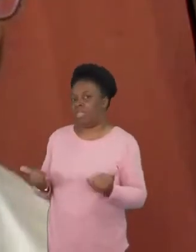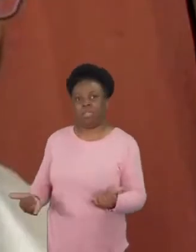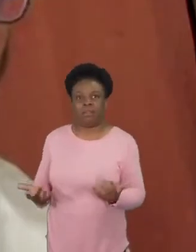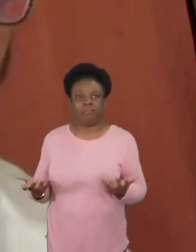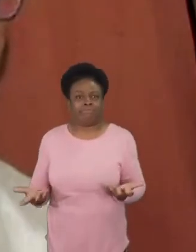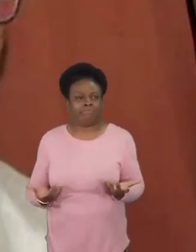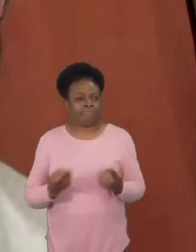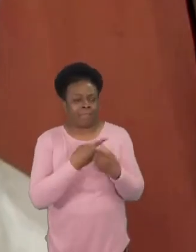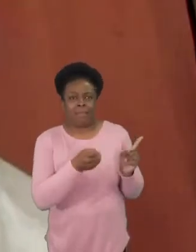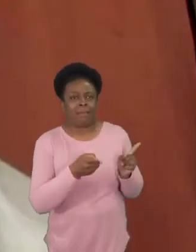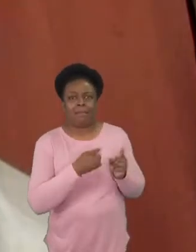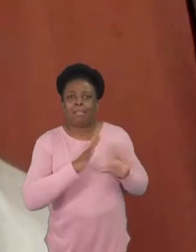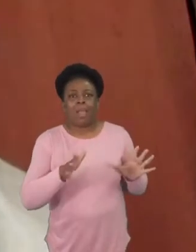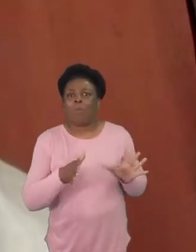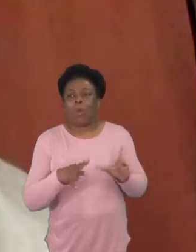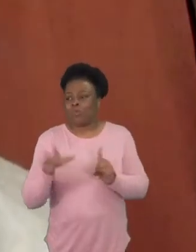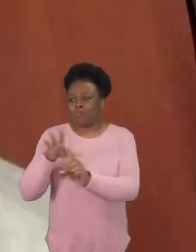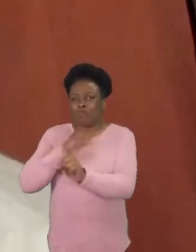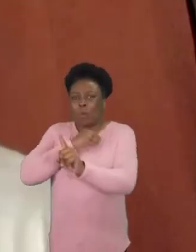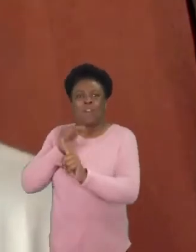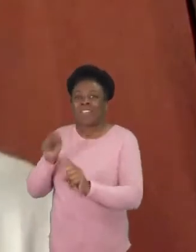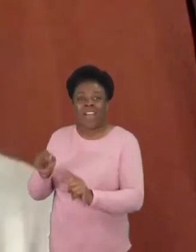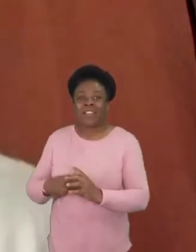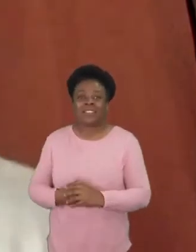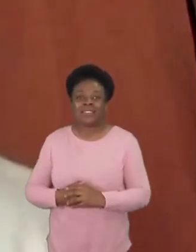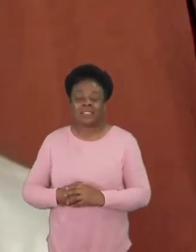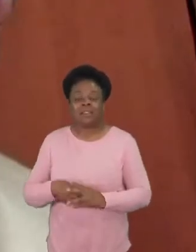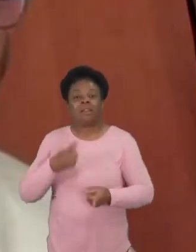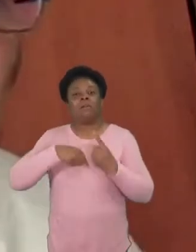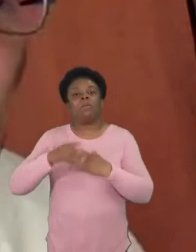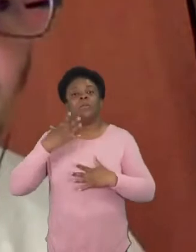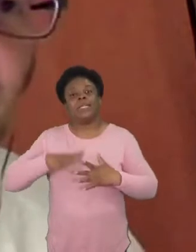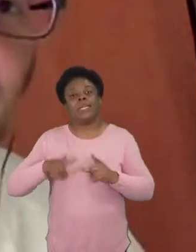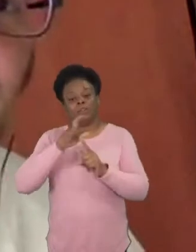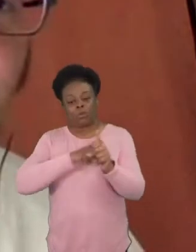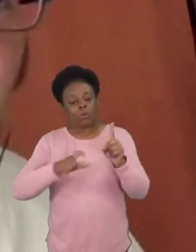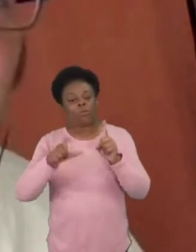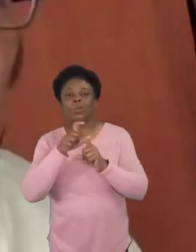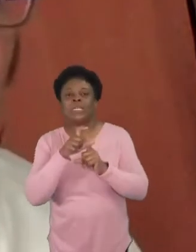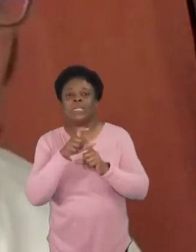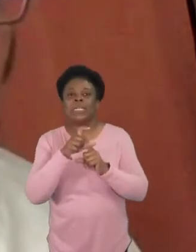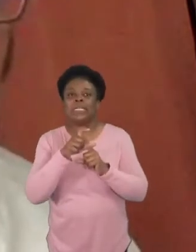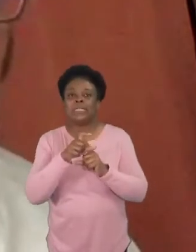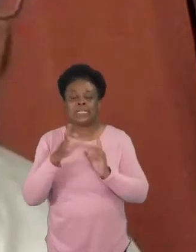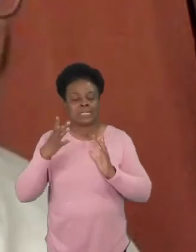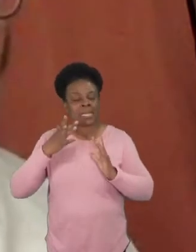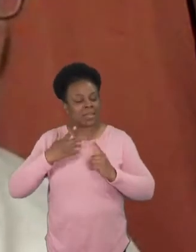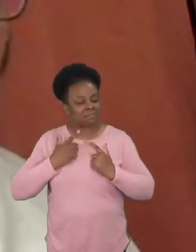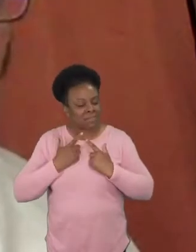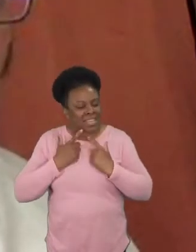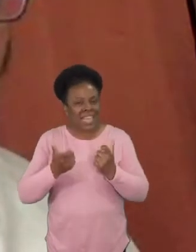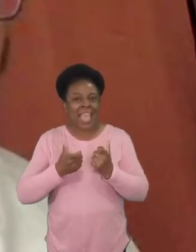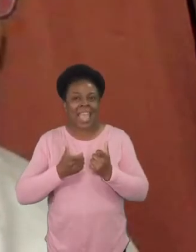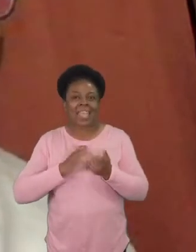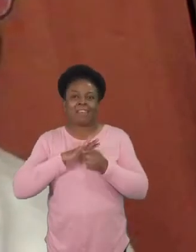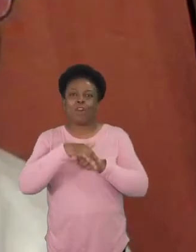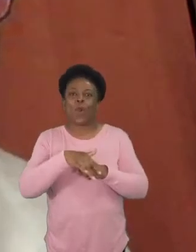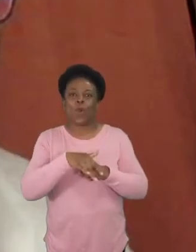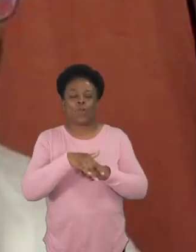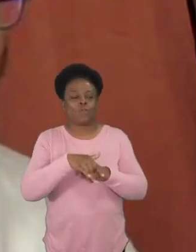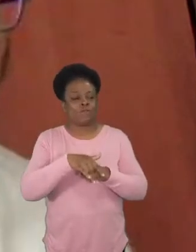we're not going to have congregations that care about folks that are living on the streets until um